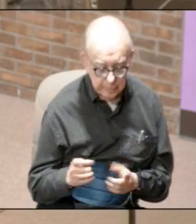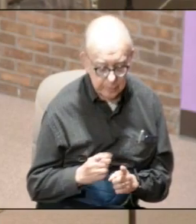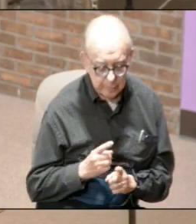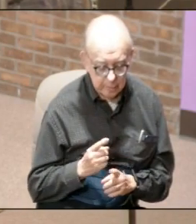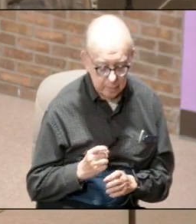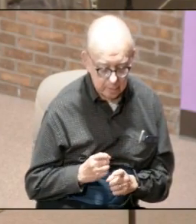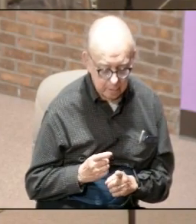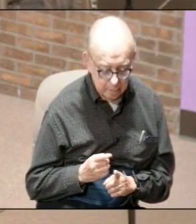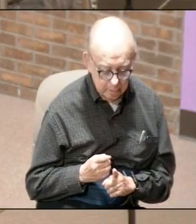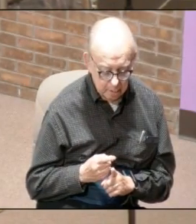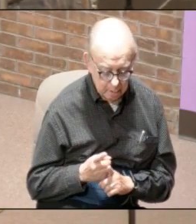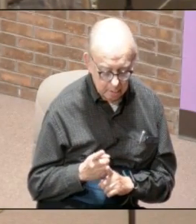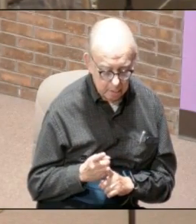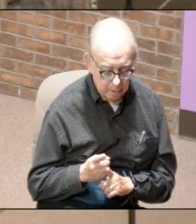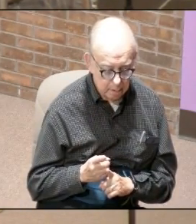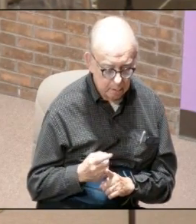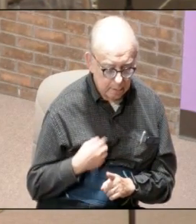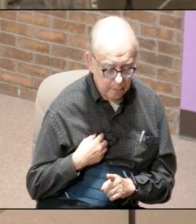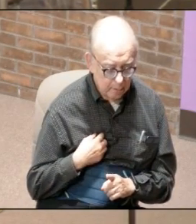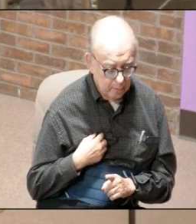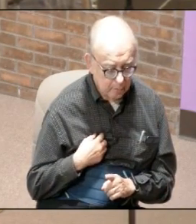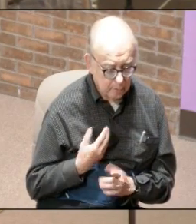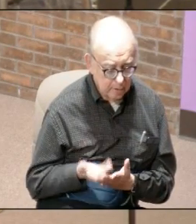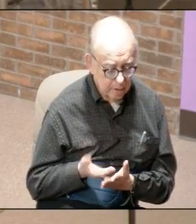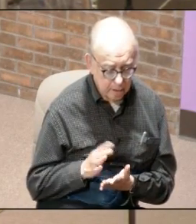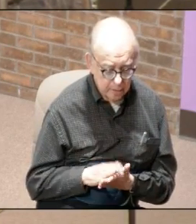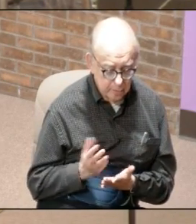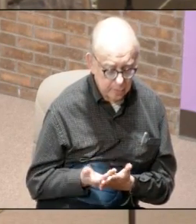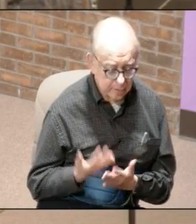they're talking about what can I what can I cook for supper tonight